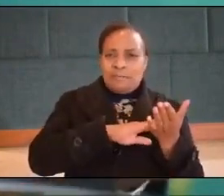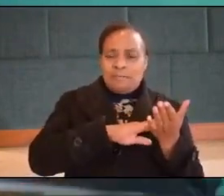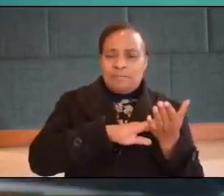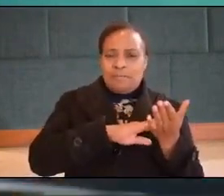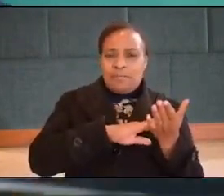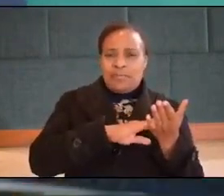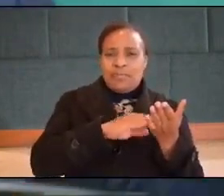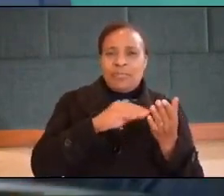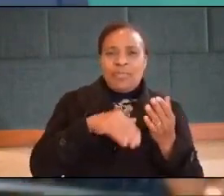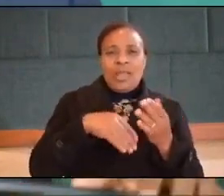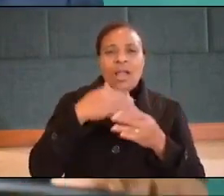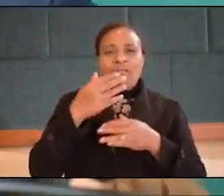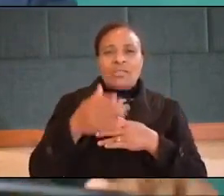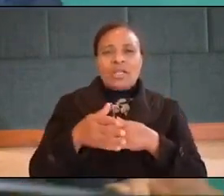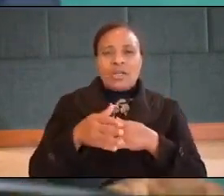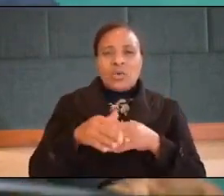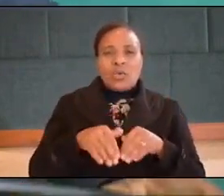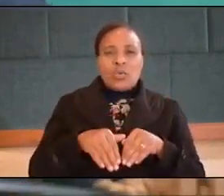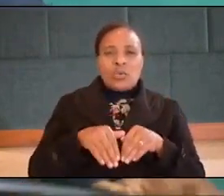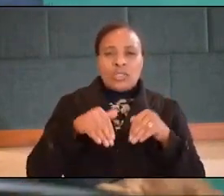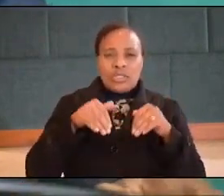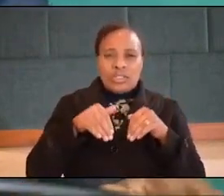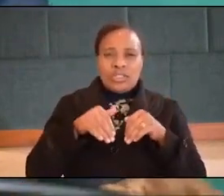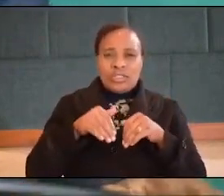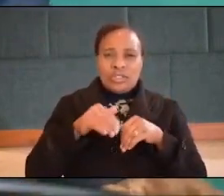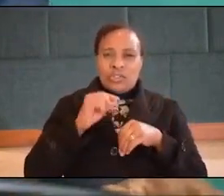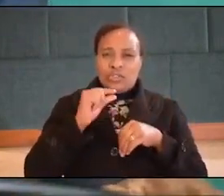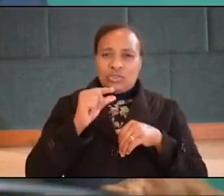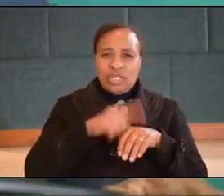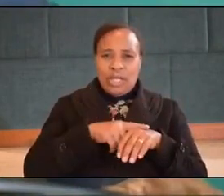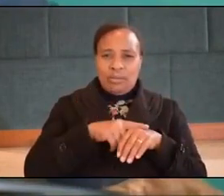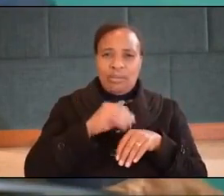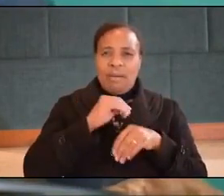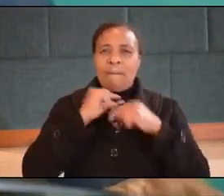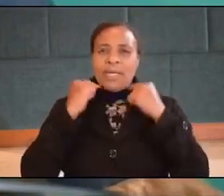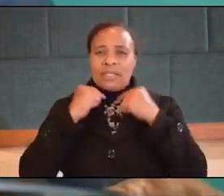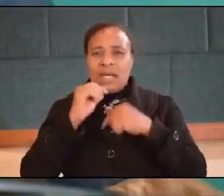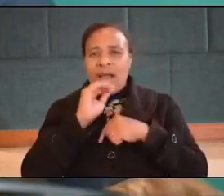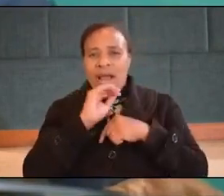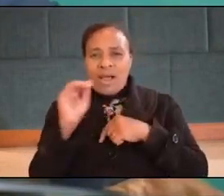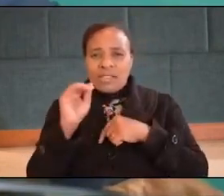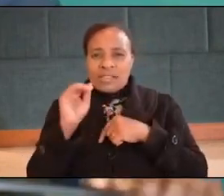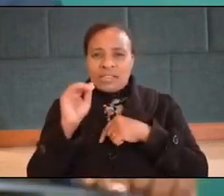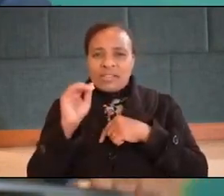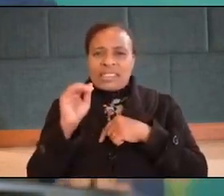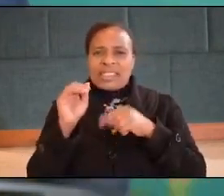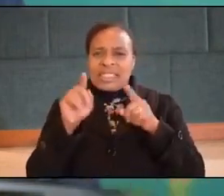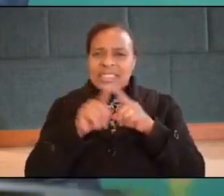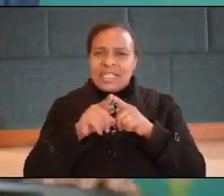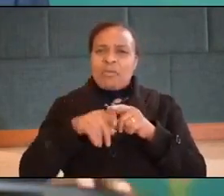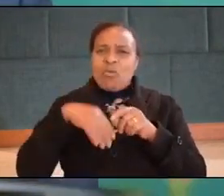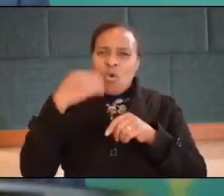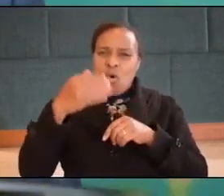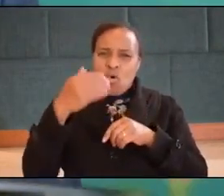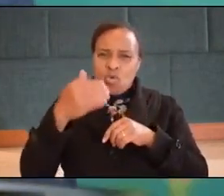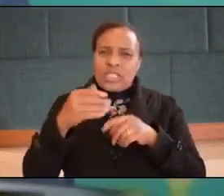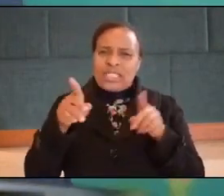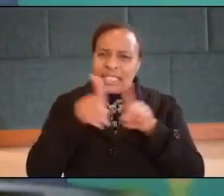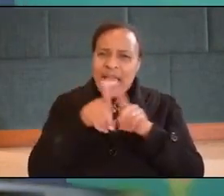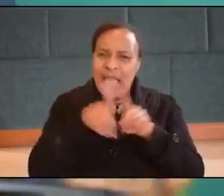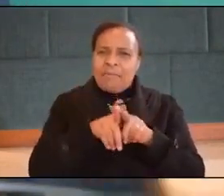after pausing after the pastor asked the question has it always been that way